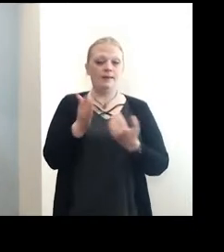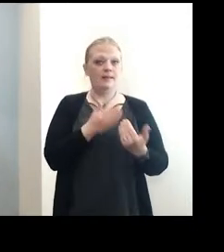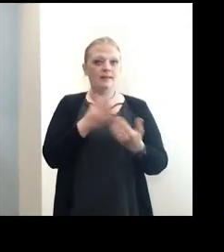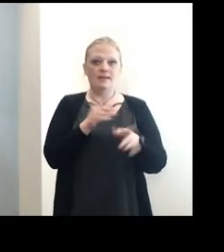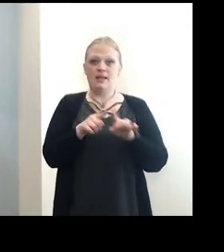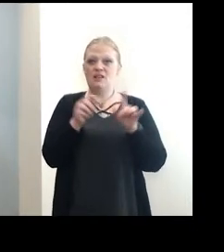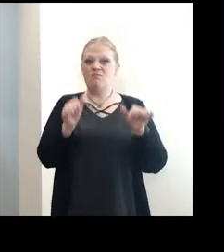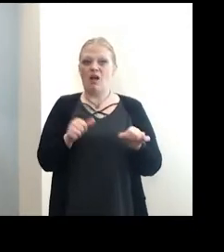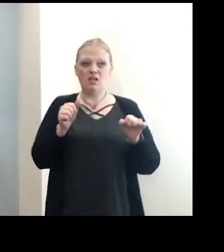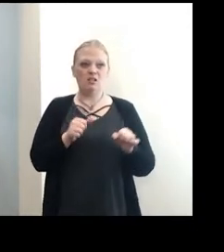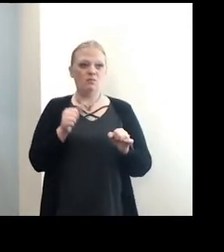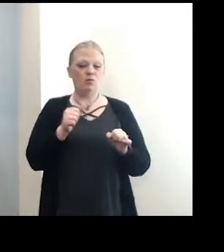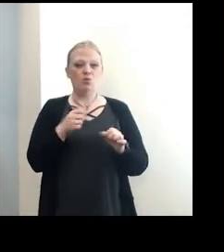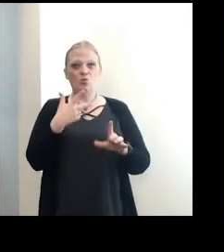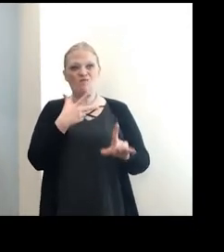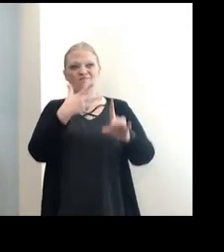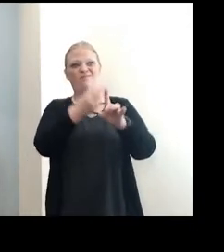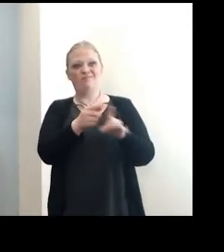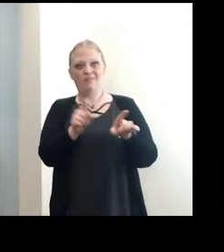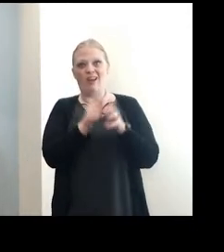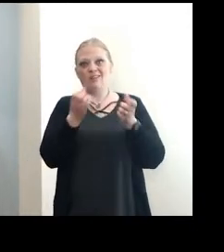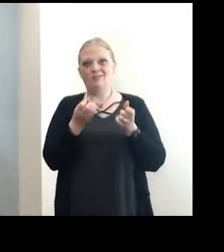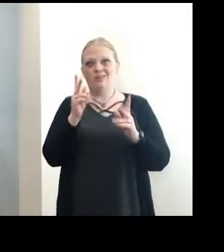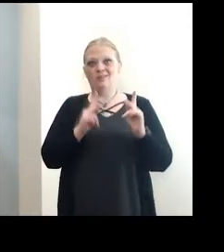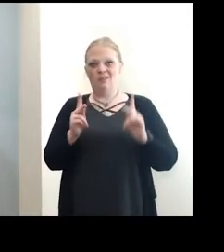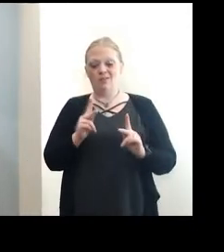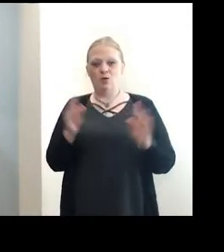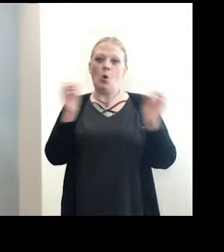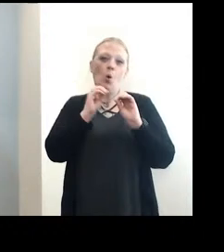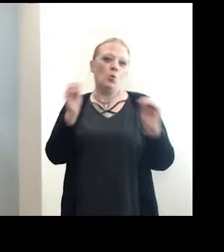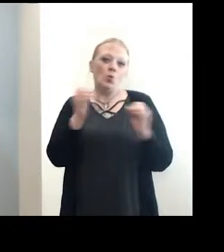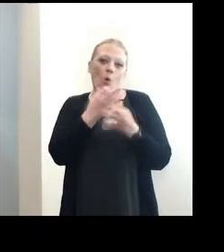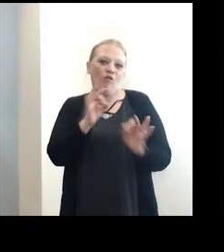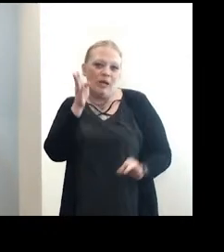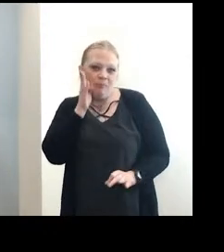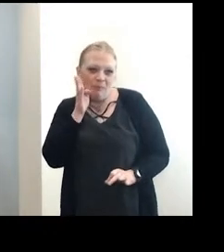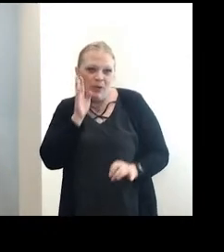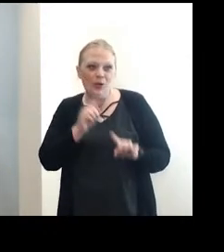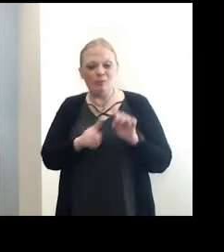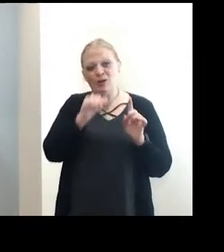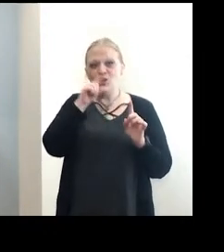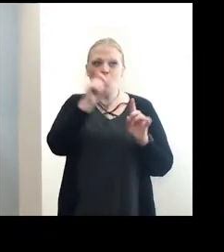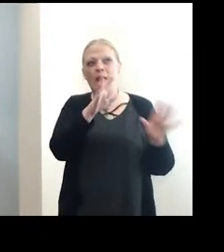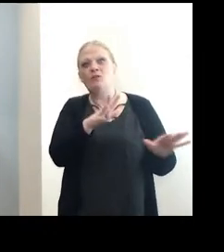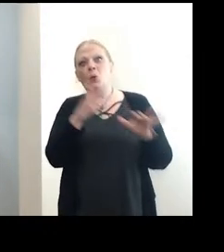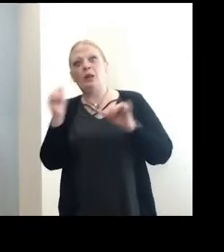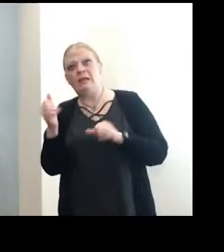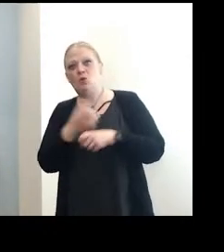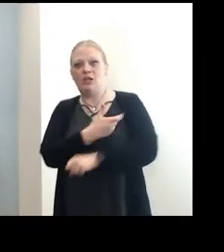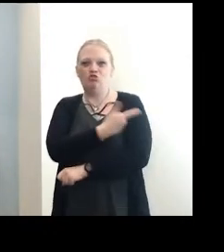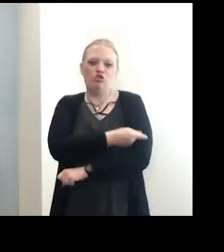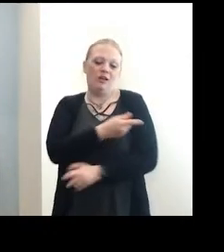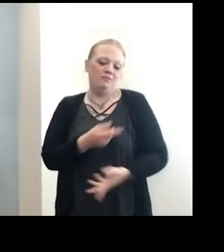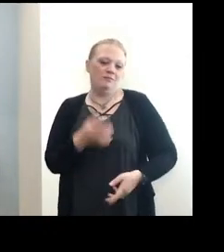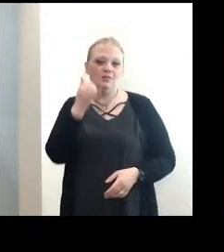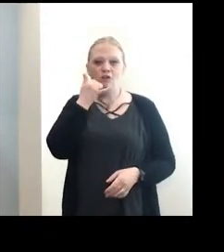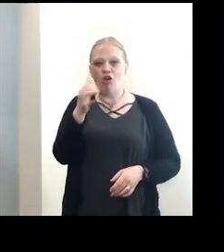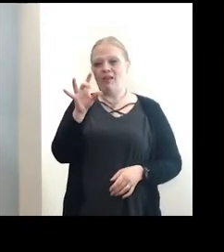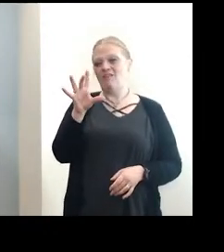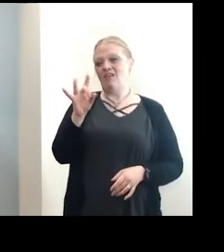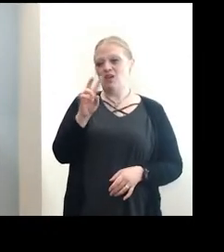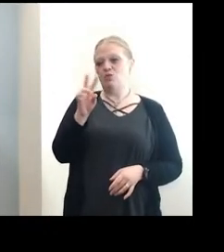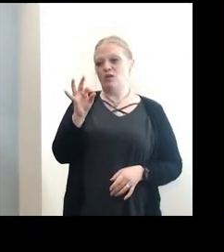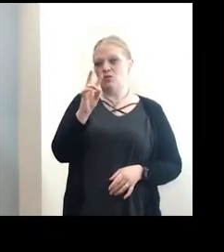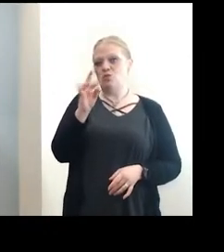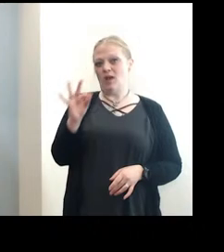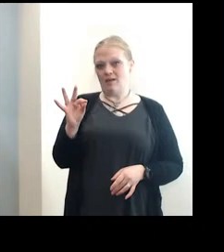get as many people vaccinated as possible. You won't get a free certificate of beer, but you don't need to leave your home to get vaccinated. So call 858